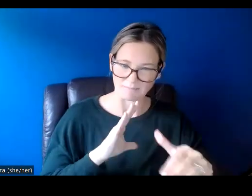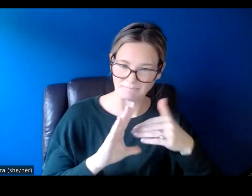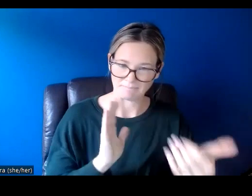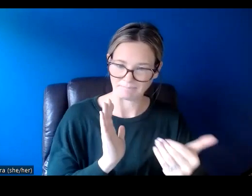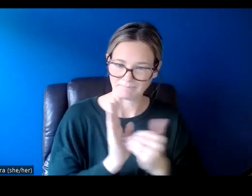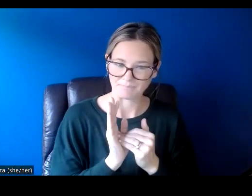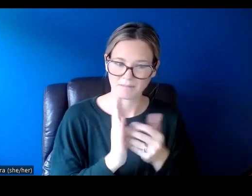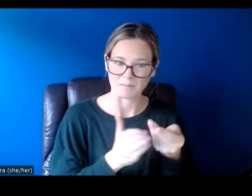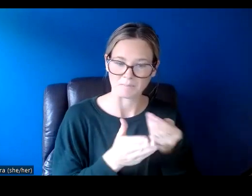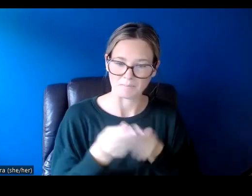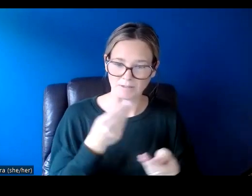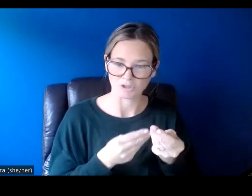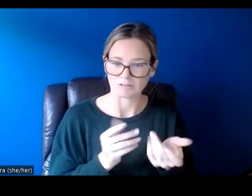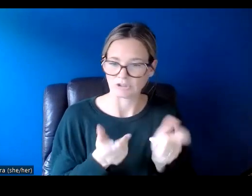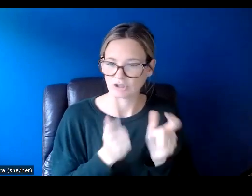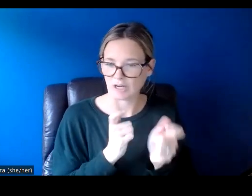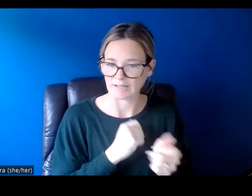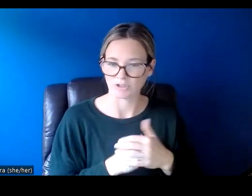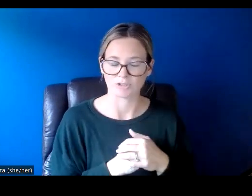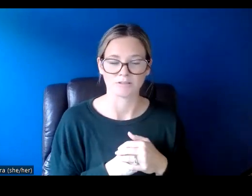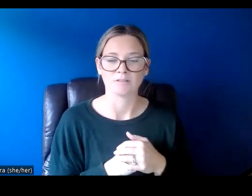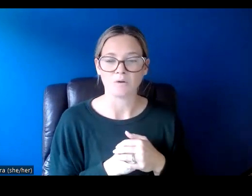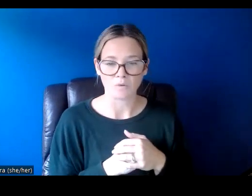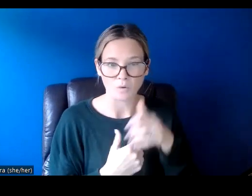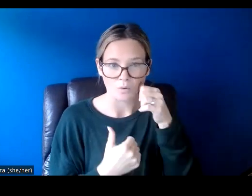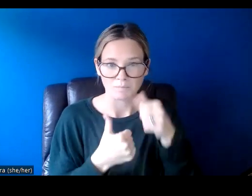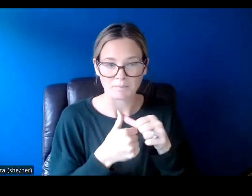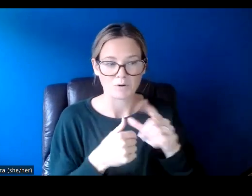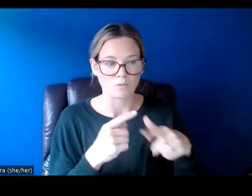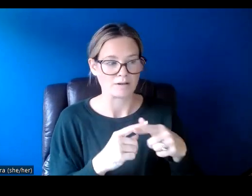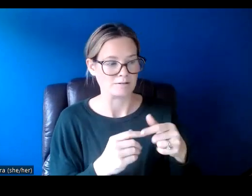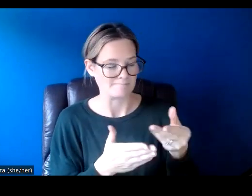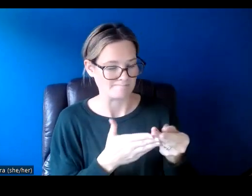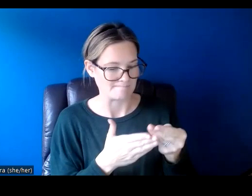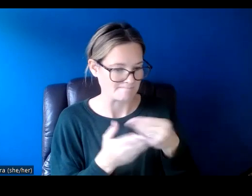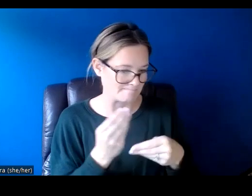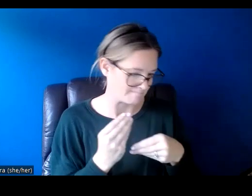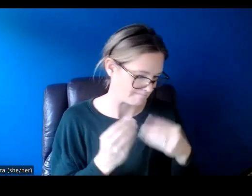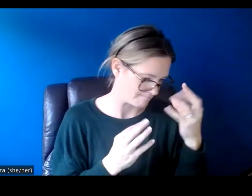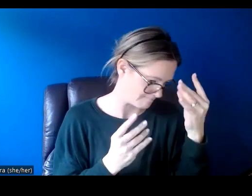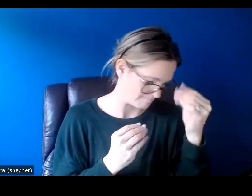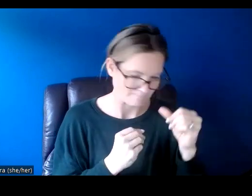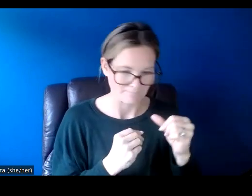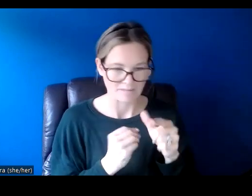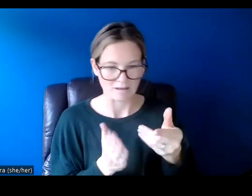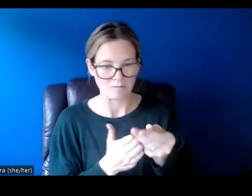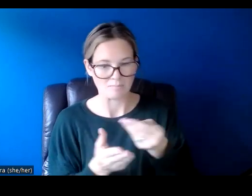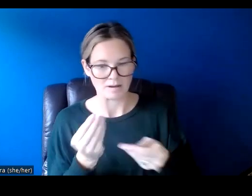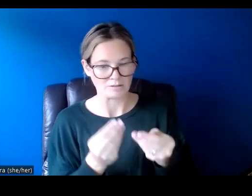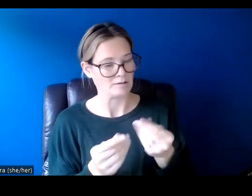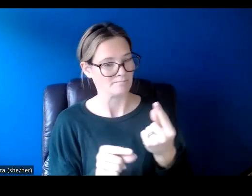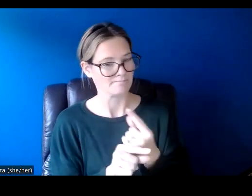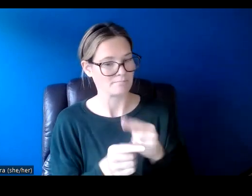proposal. So a couple things to keep in mind when you're building your budget. Does the budget appropriately